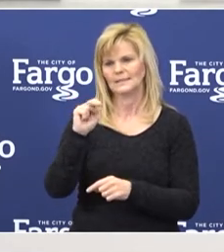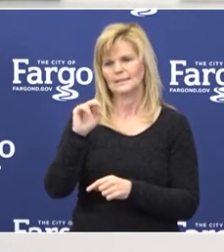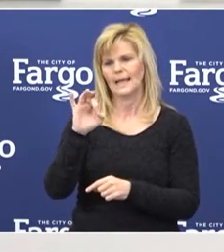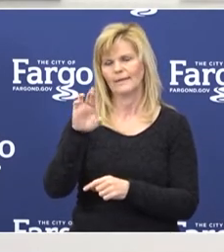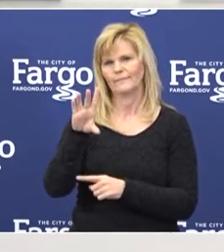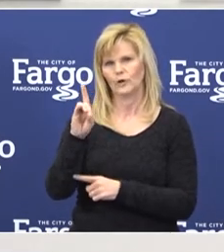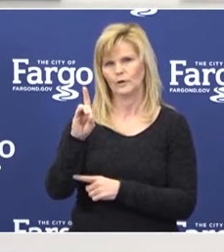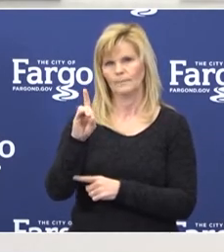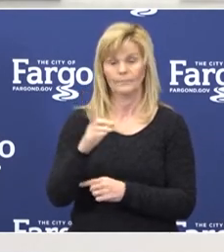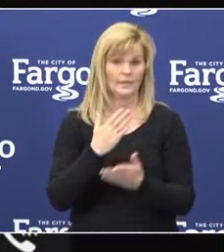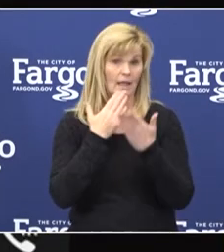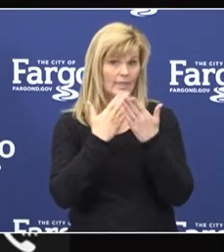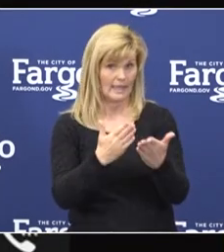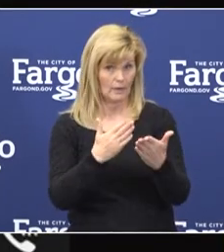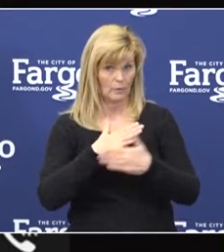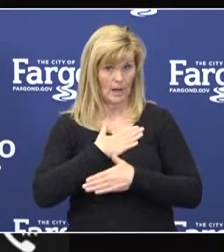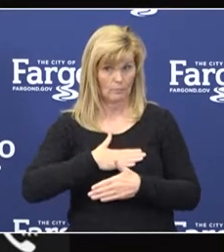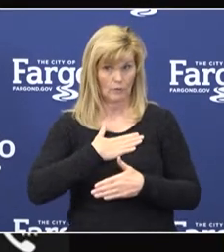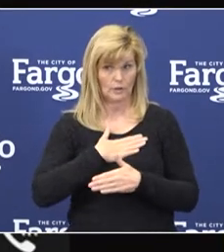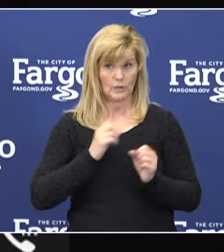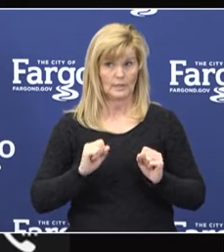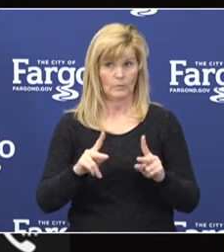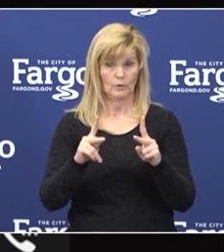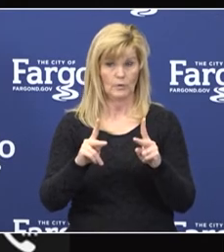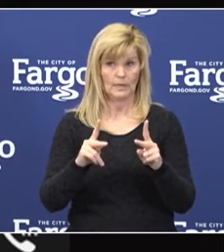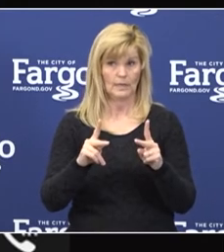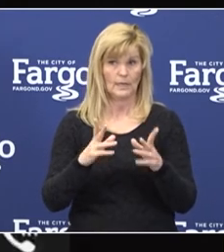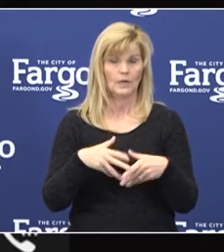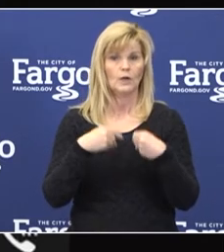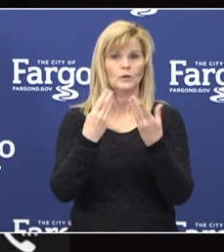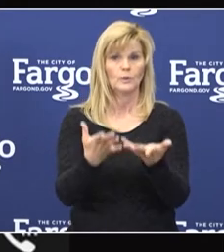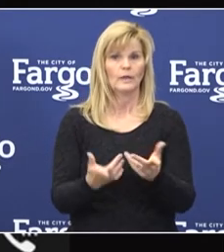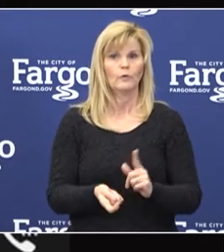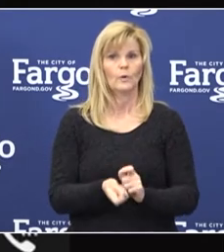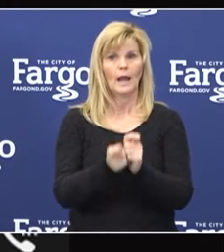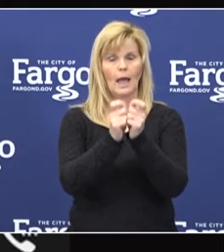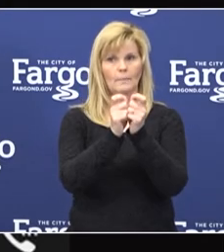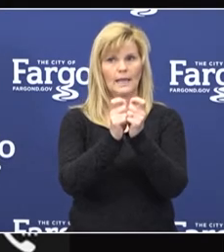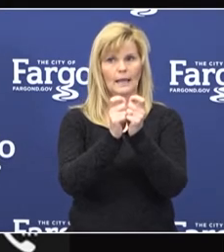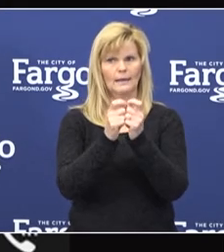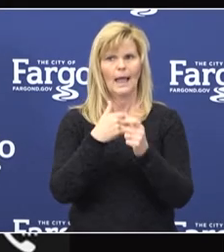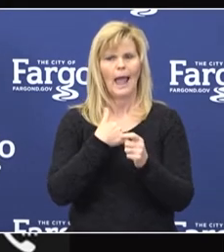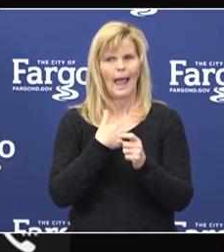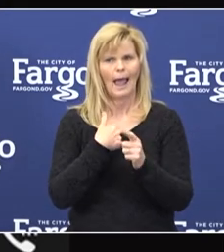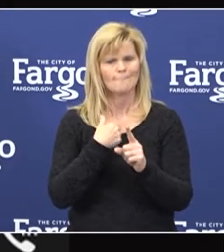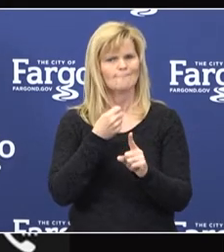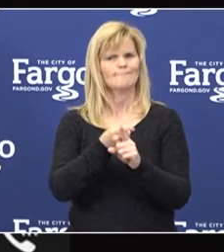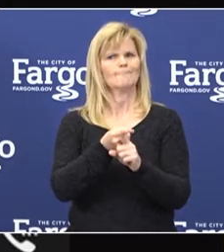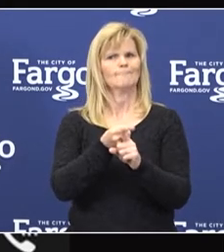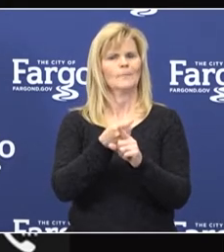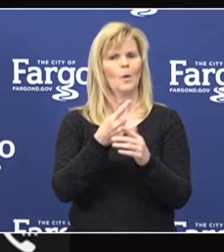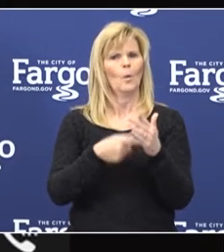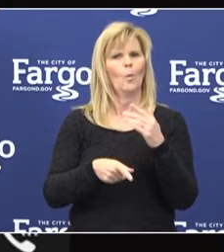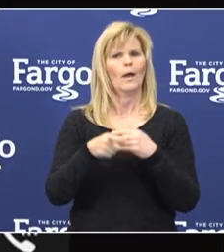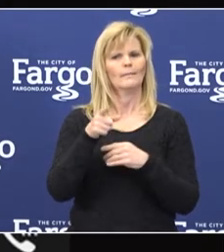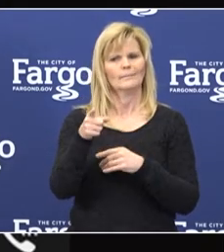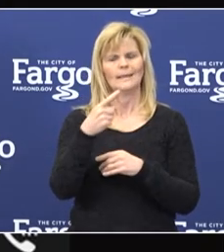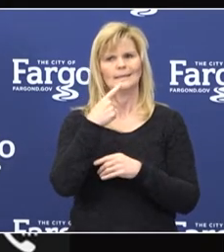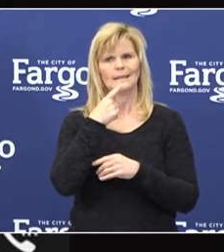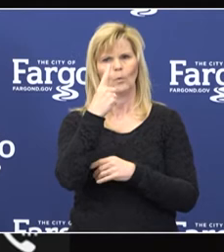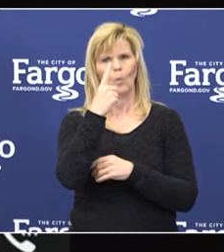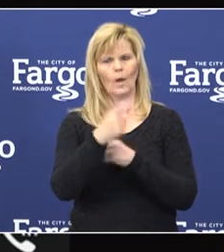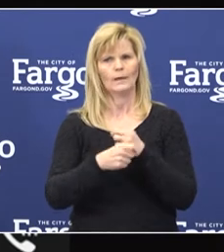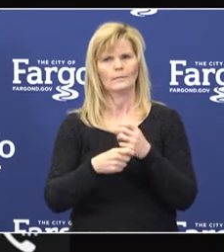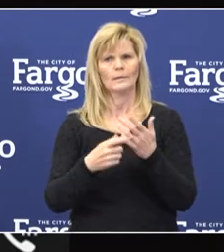Thank you very much. appreciate the opportunity to give you a brief update. I'm struck by what a difference in a year makes.